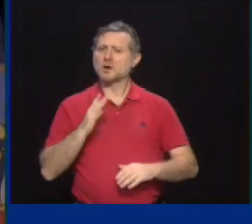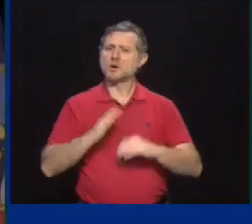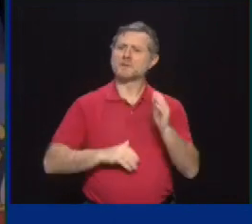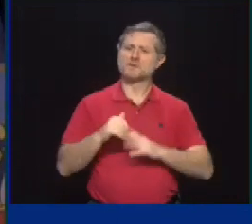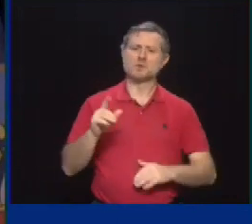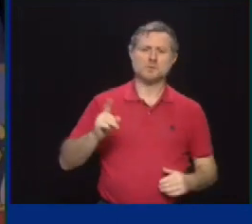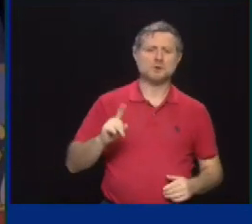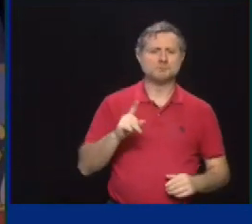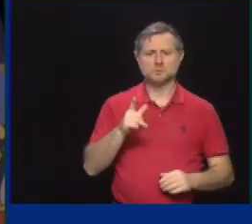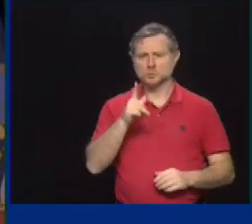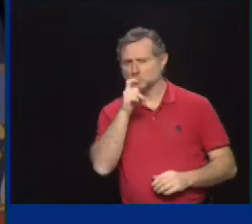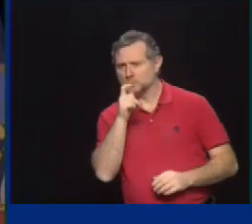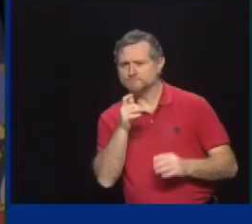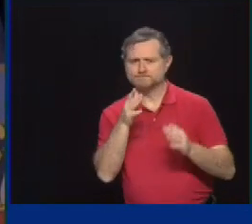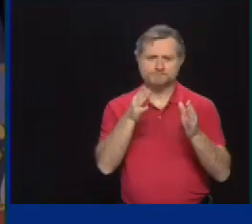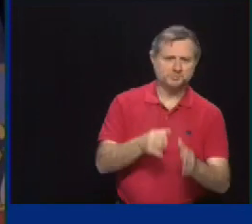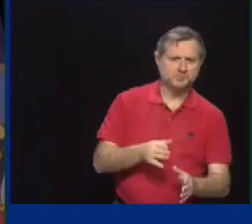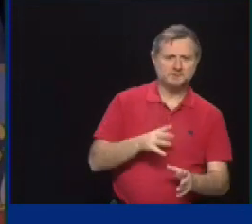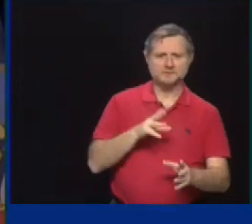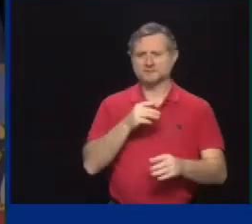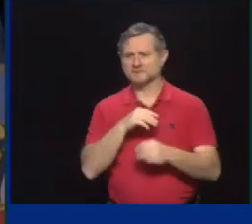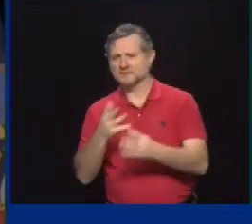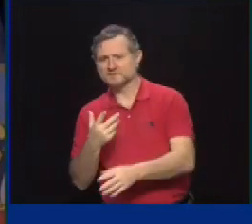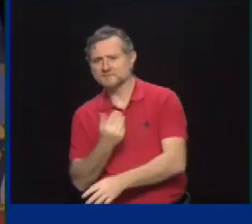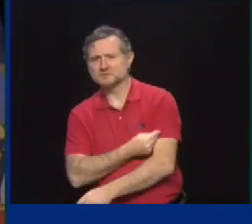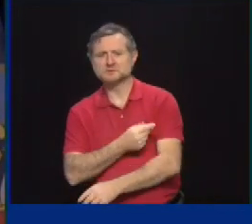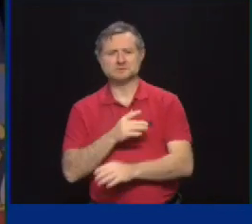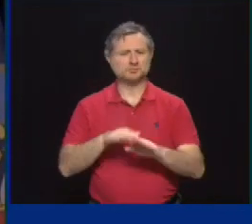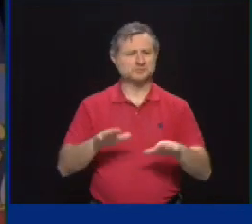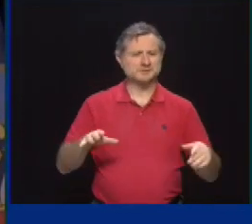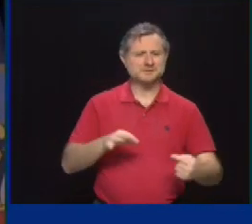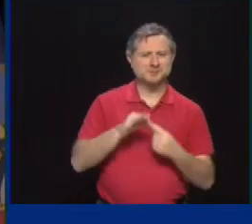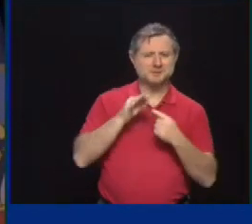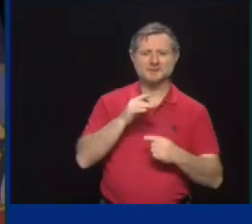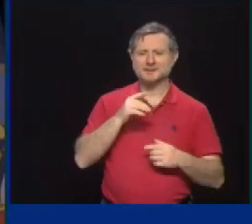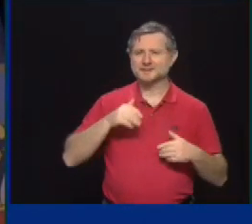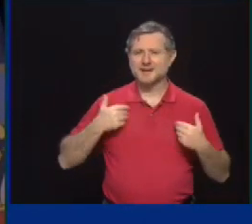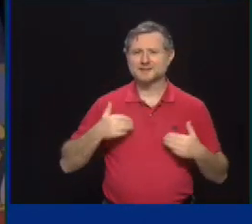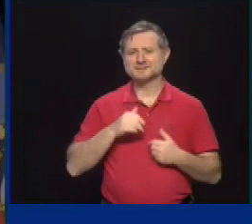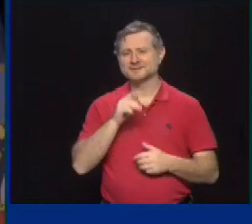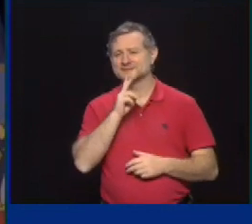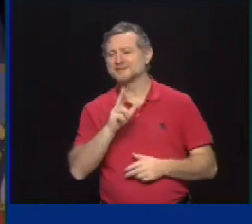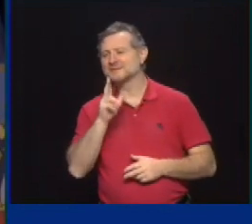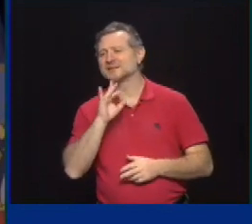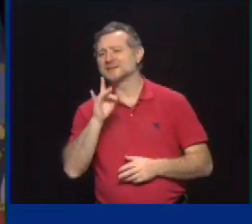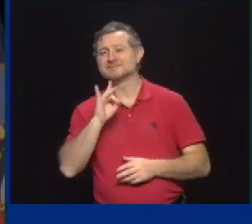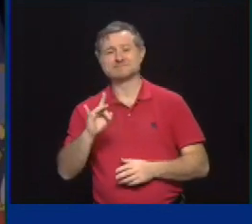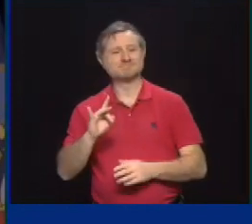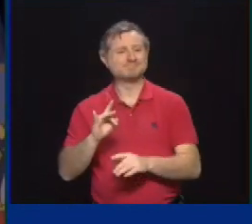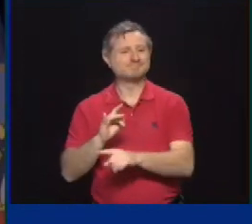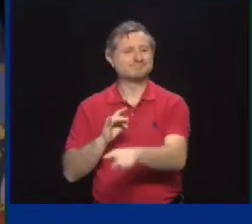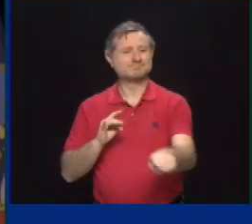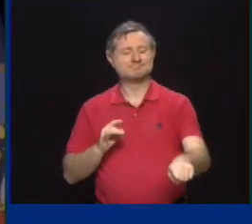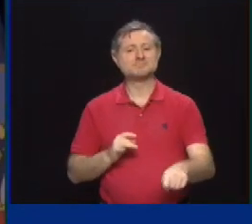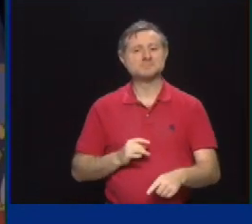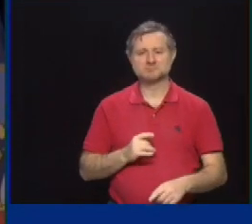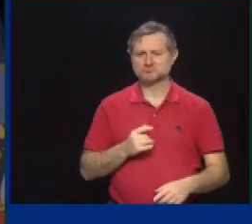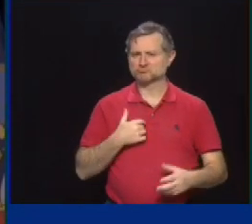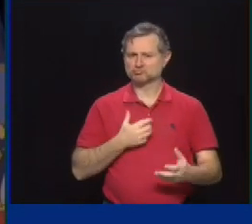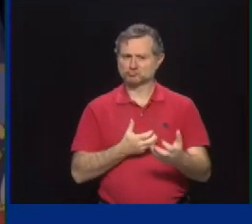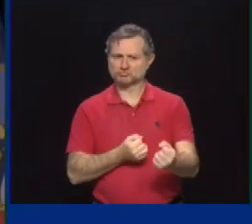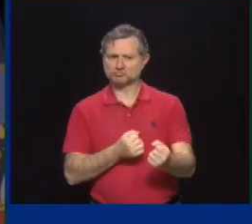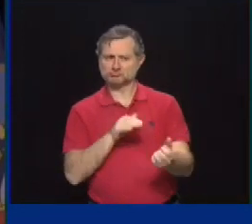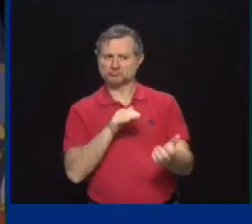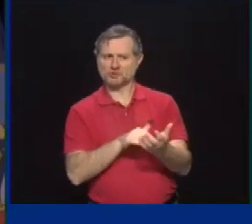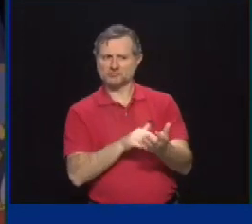administering that shot, especially the younger kids, five, six, seven, eight. So we're going to let the pediatrician offices handle this for now, but also it's